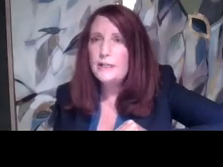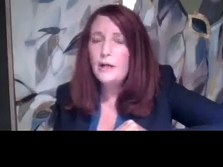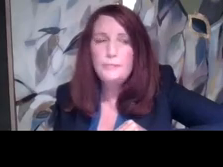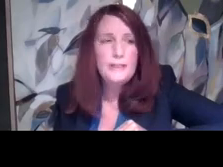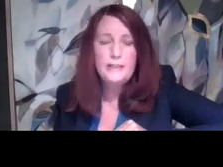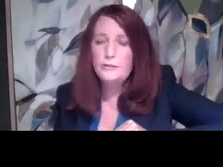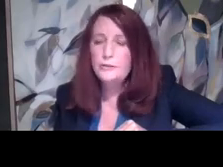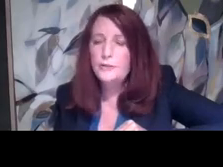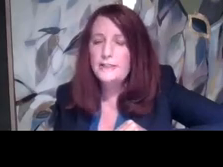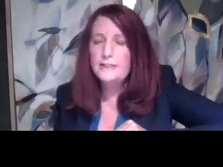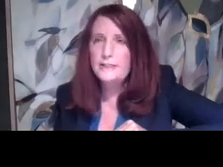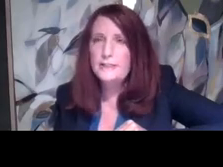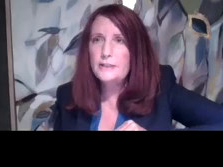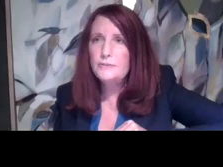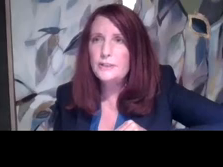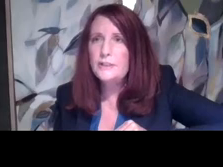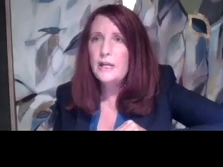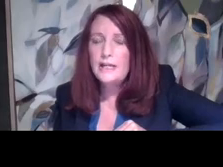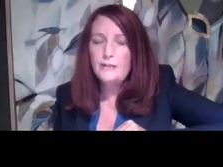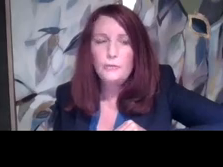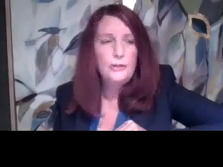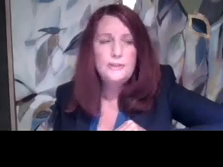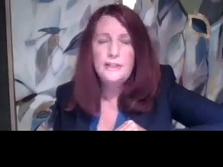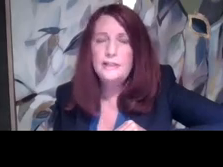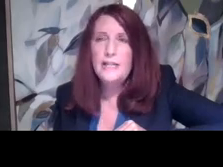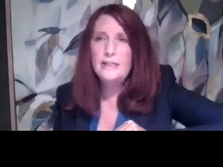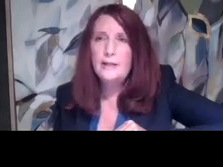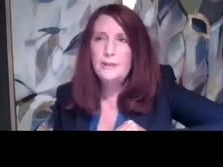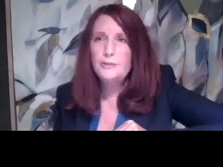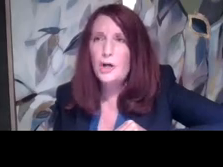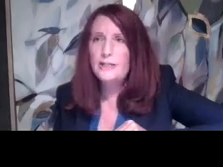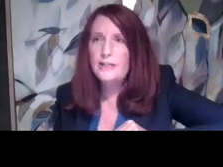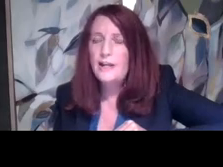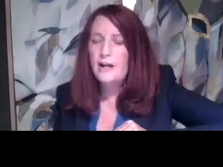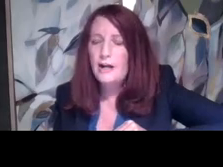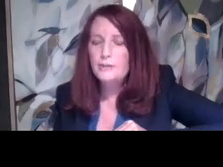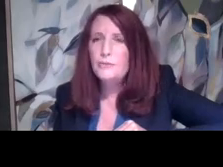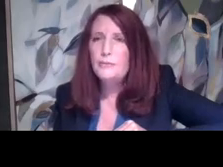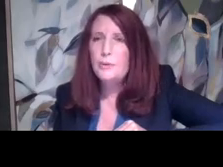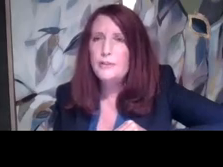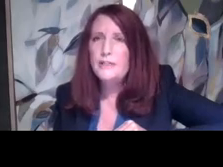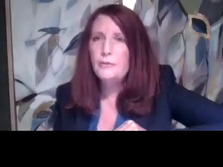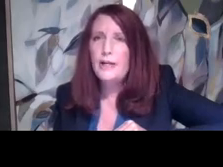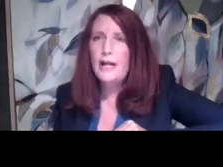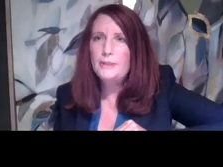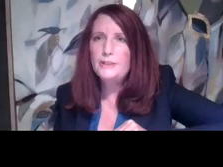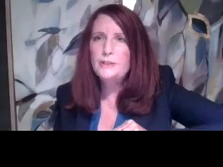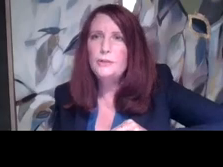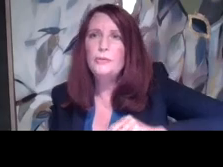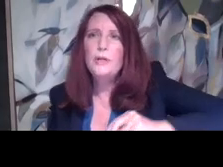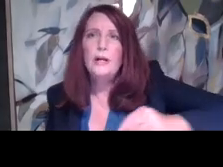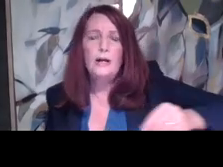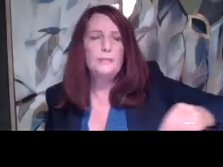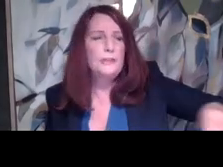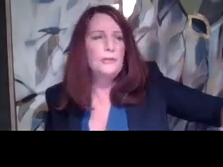helped. It helped us illustrate this instead of just a lawyer sitting, standing up here talking. Um, it's really important to hear what happens